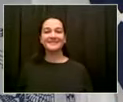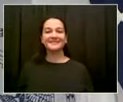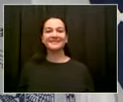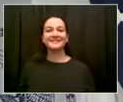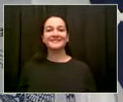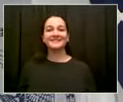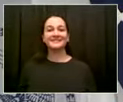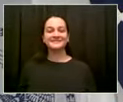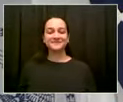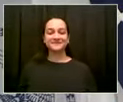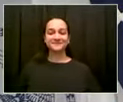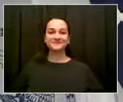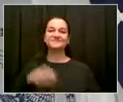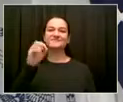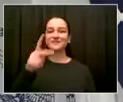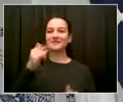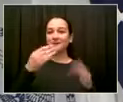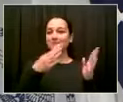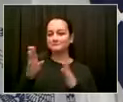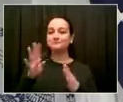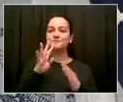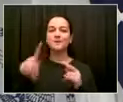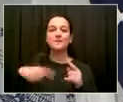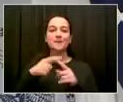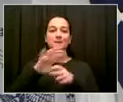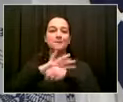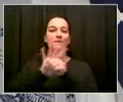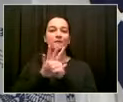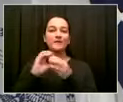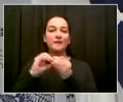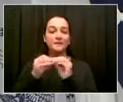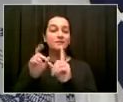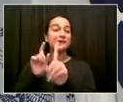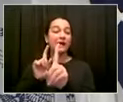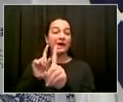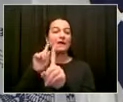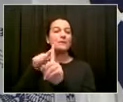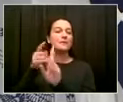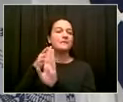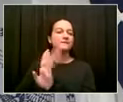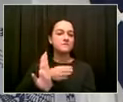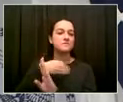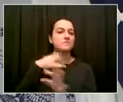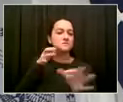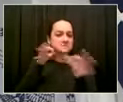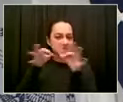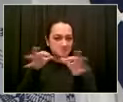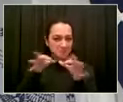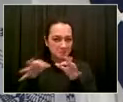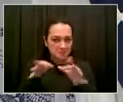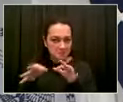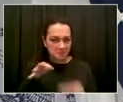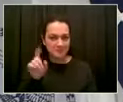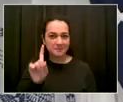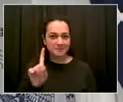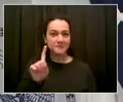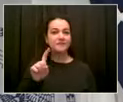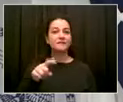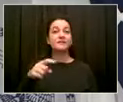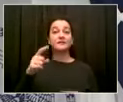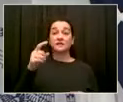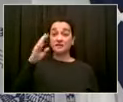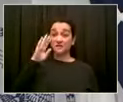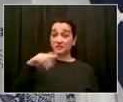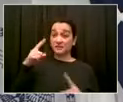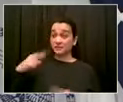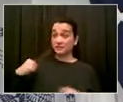our indicators. And, again, we have had weeks of good indicators. Today is no exception. Let's keep going, and